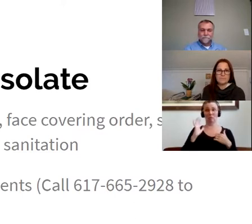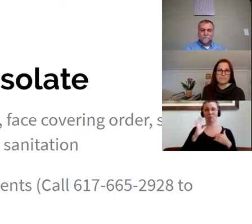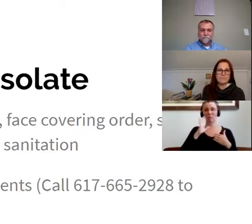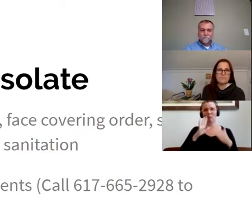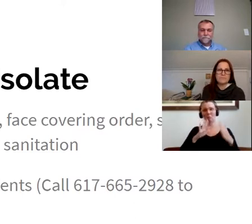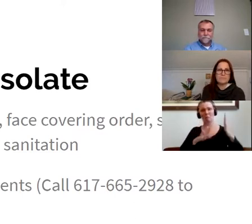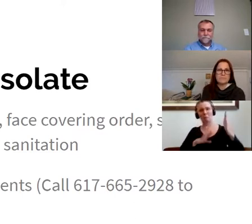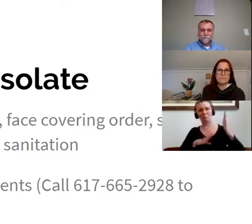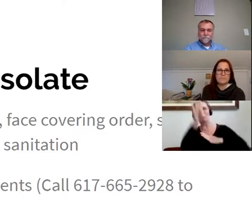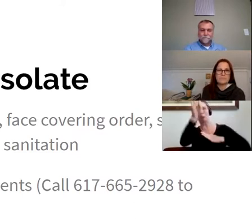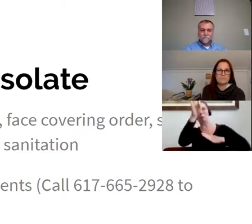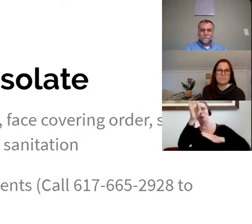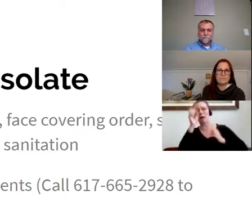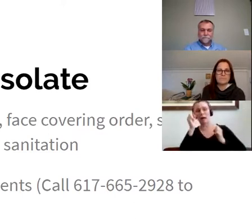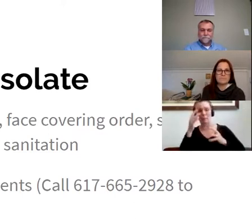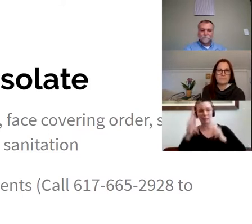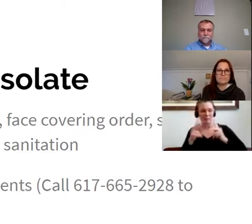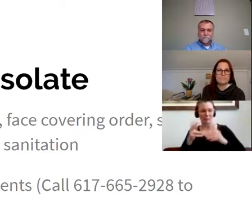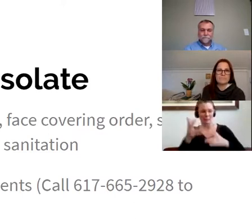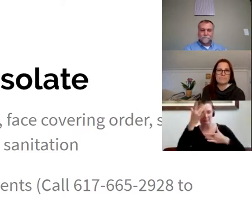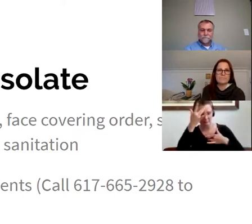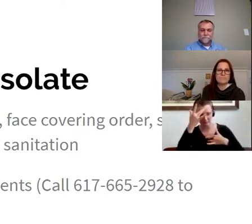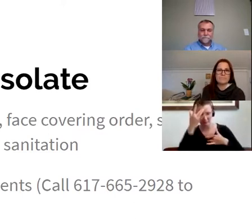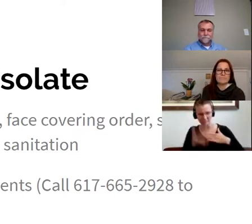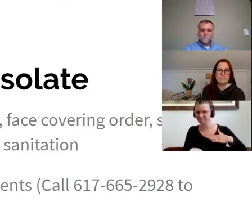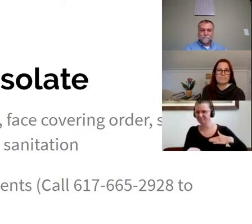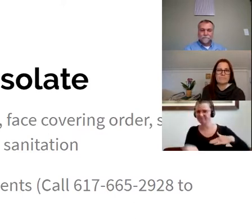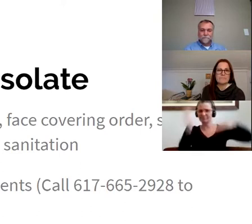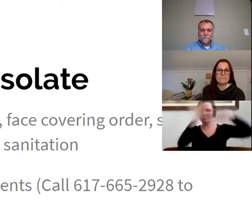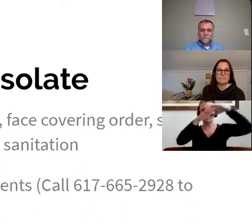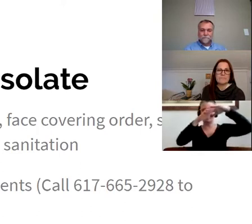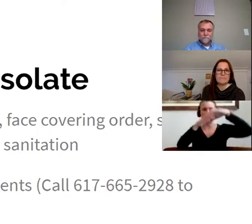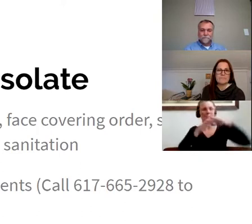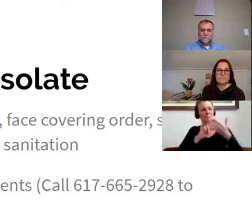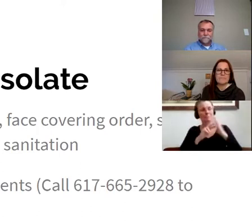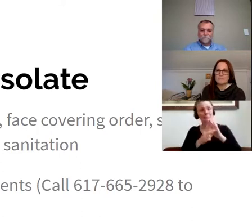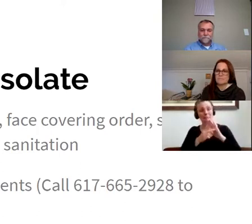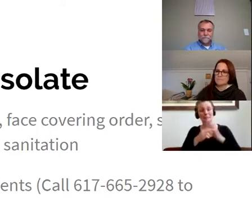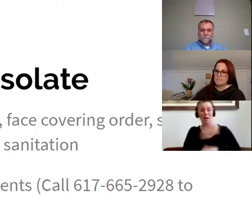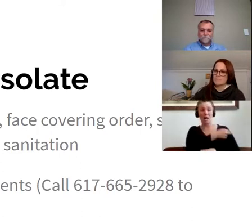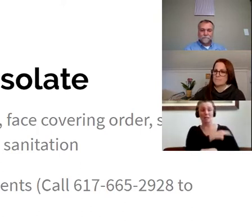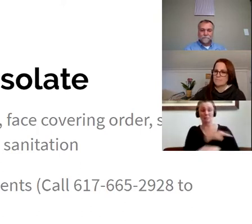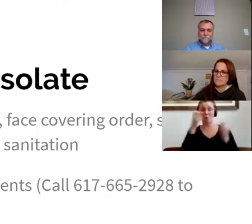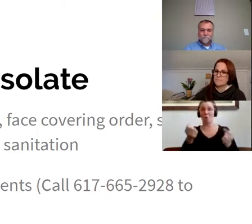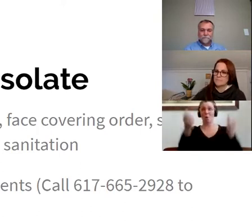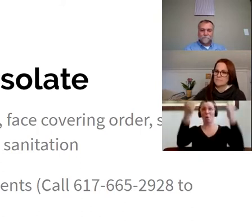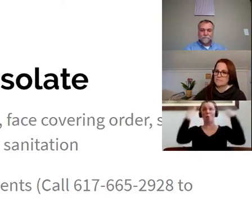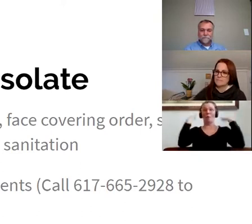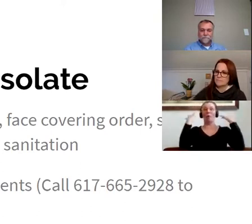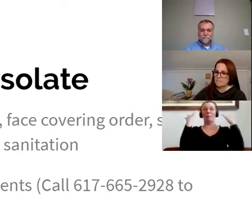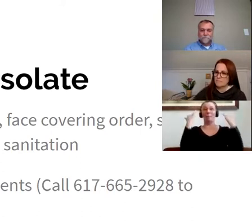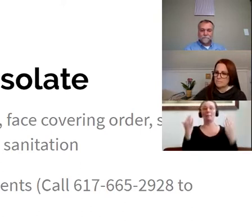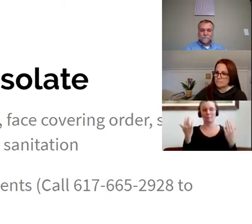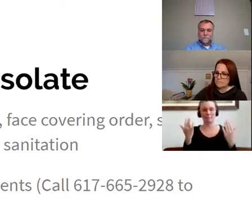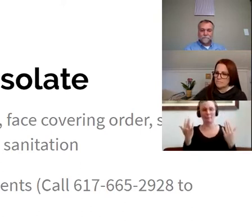increase in the number of cases in people sick overwhelming our hospital system and repeating a nightmare scenario that we've seen in